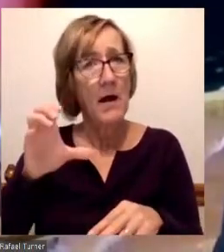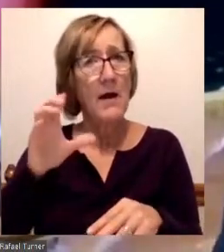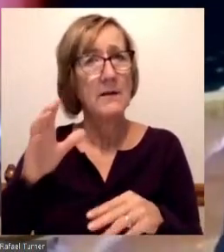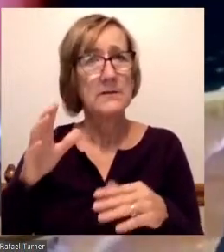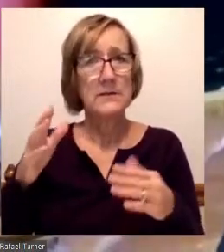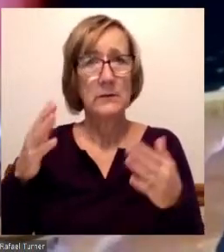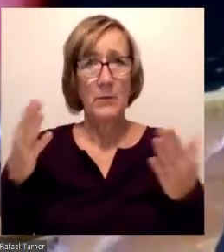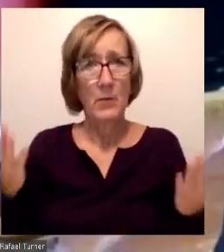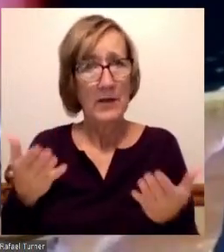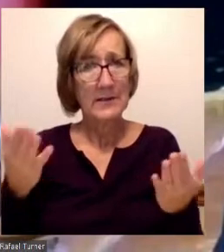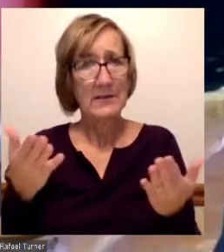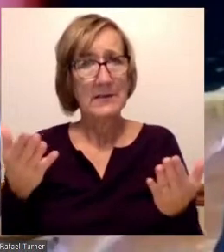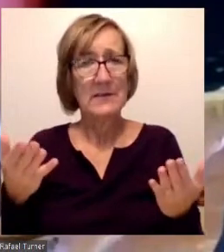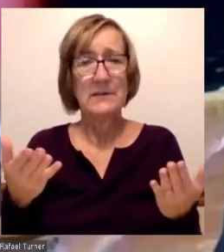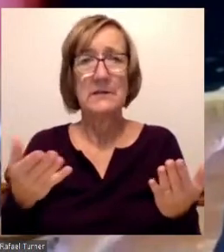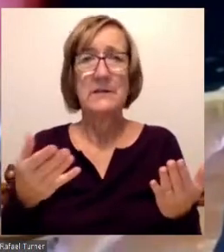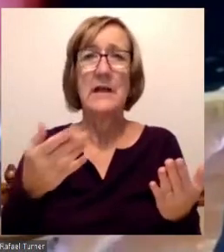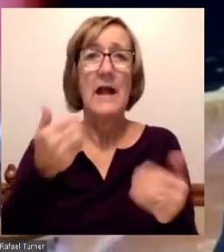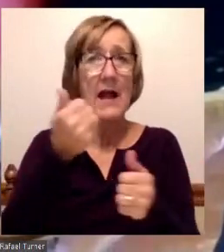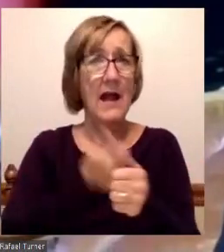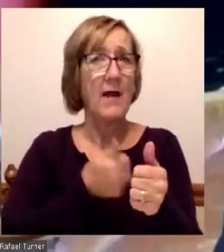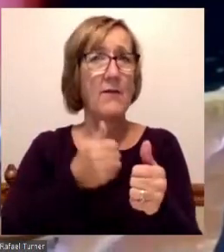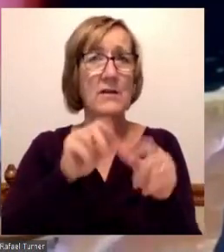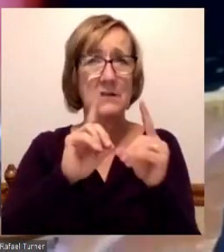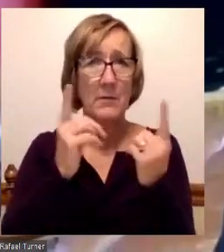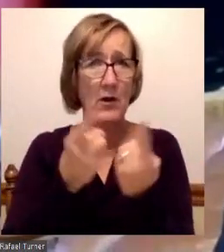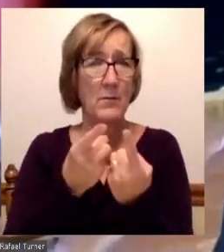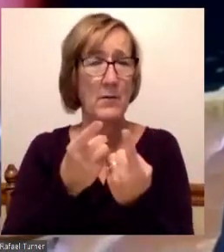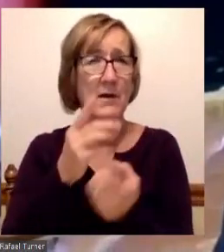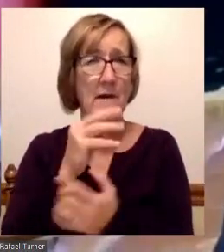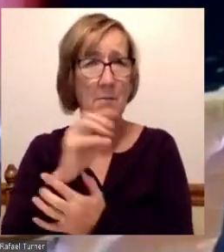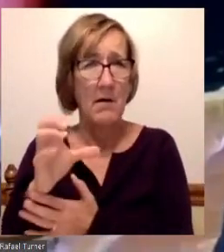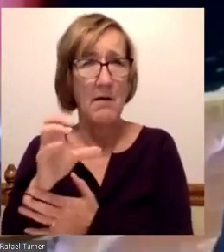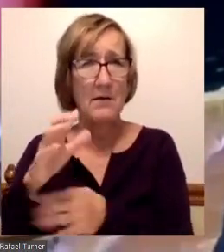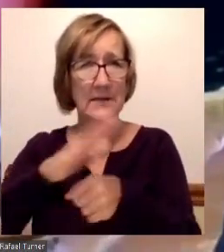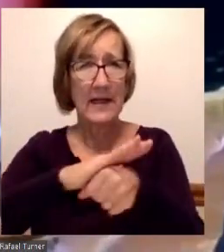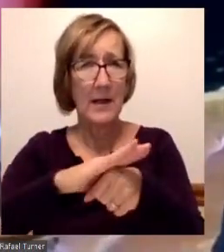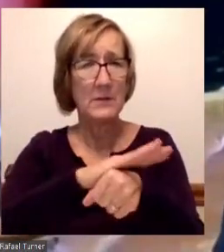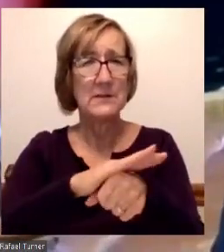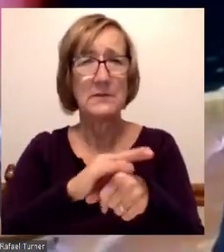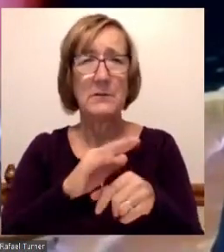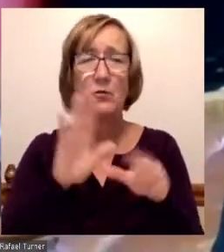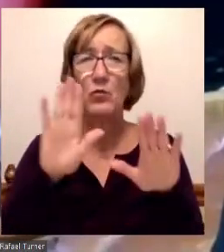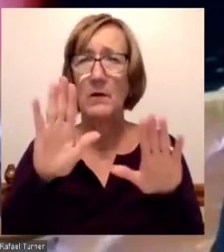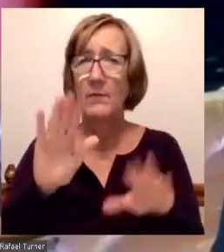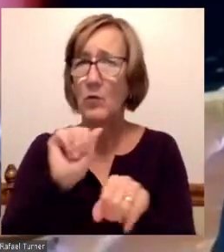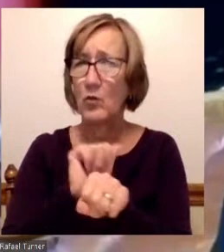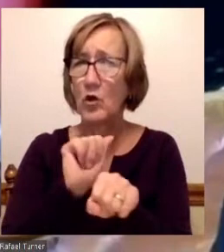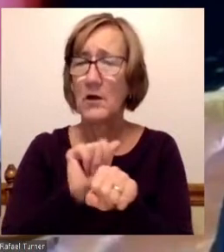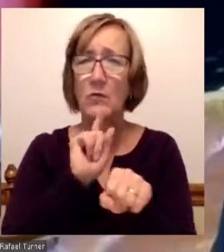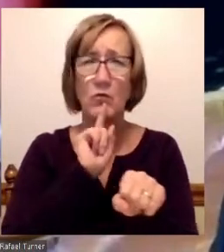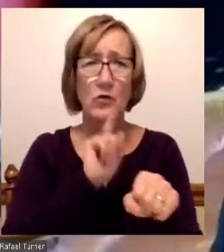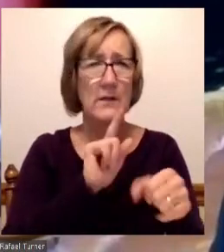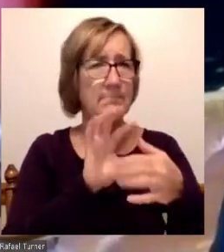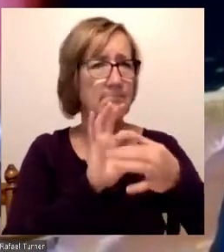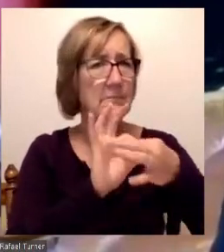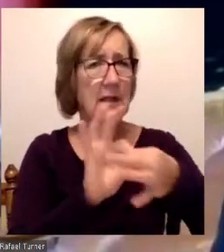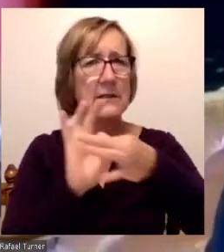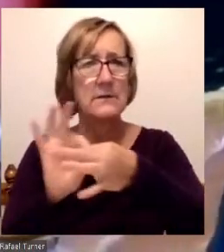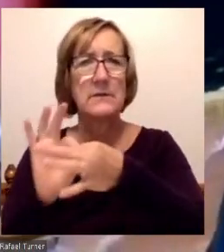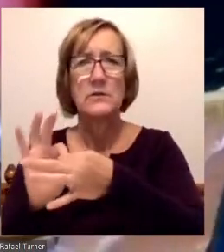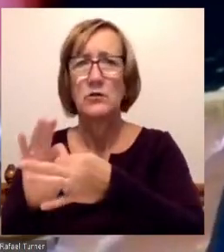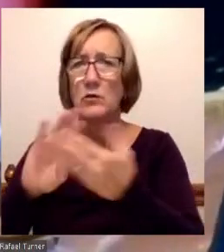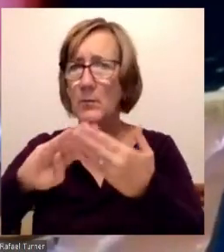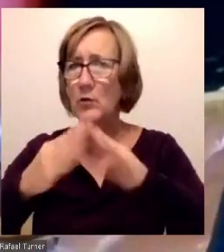Every department on Mott's campus has been seen doing great work and really being connected to the campus